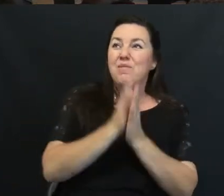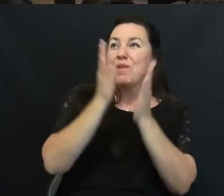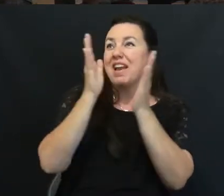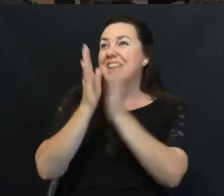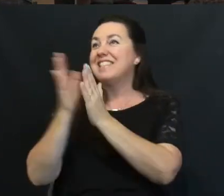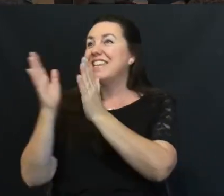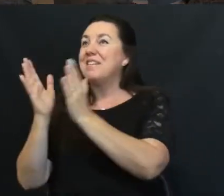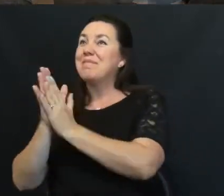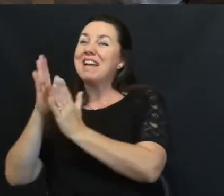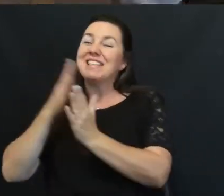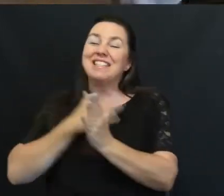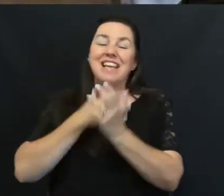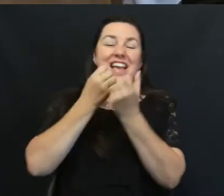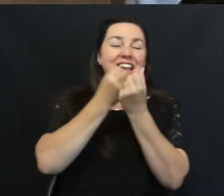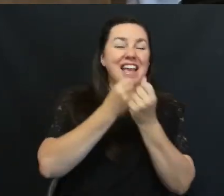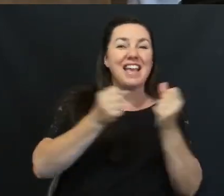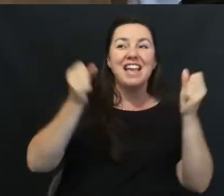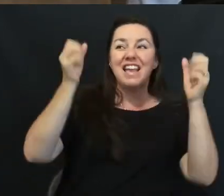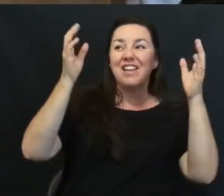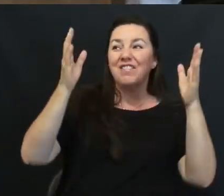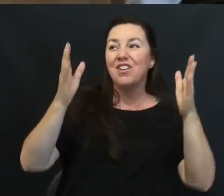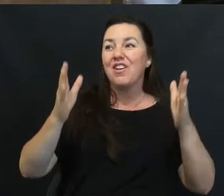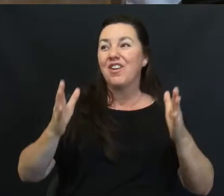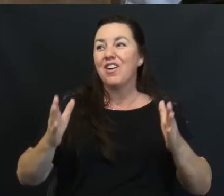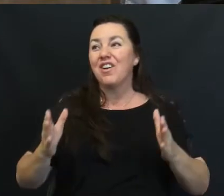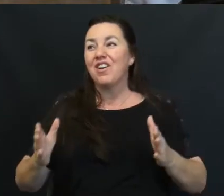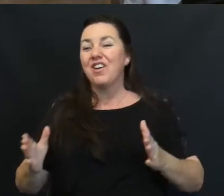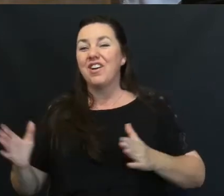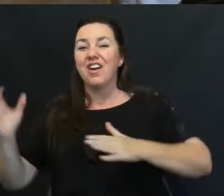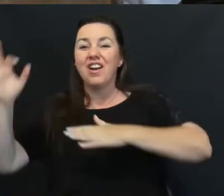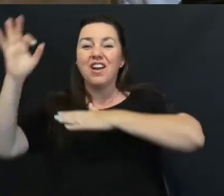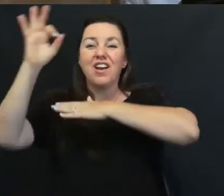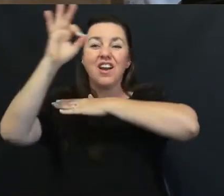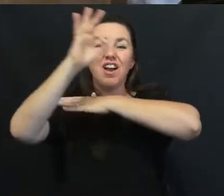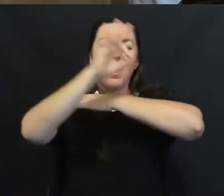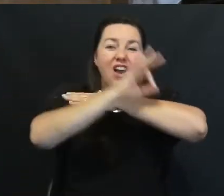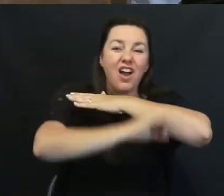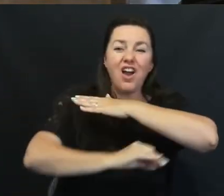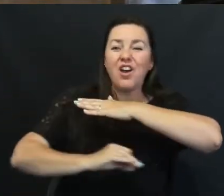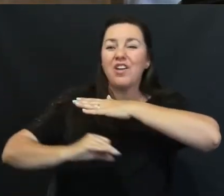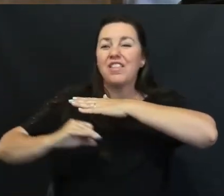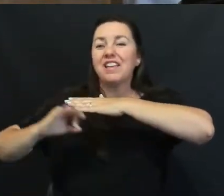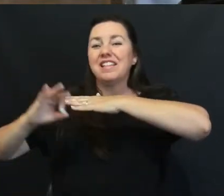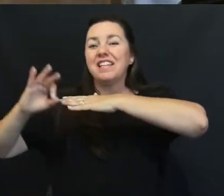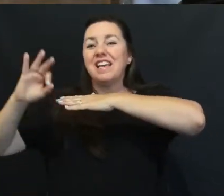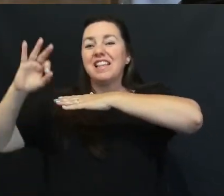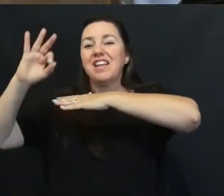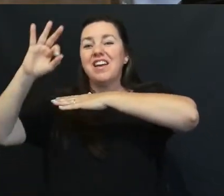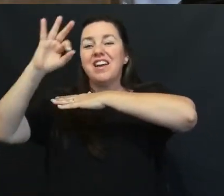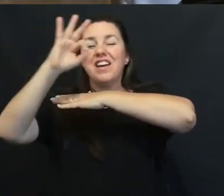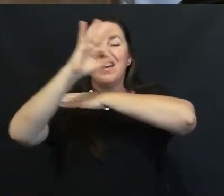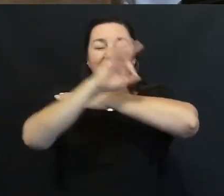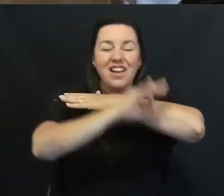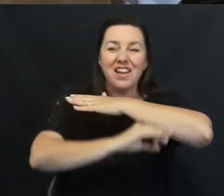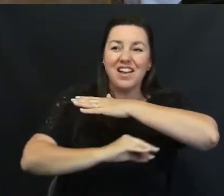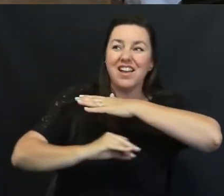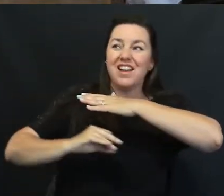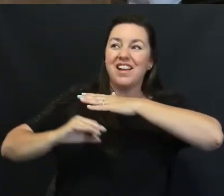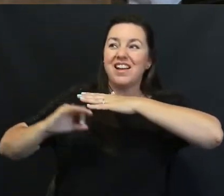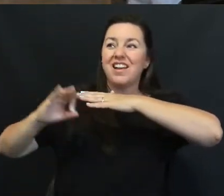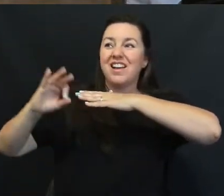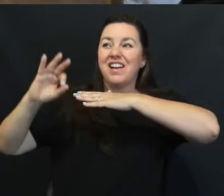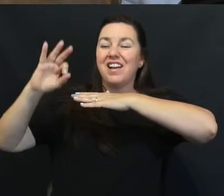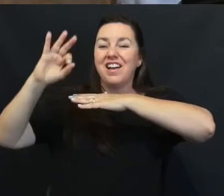Praising my Savior All the day long